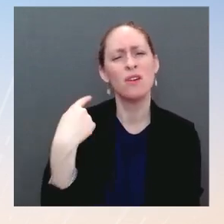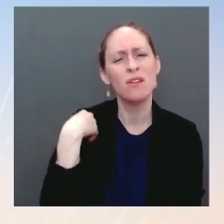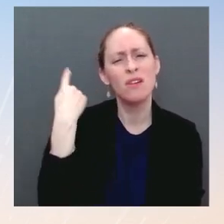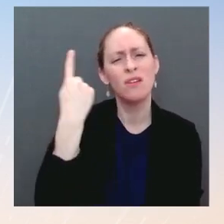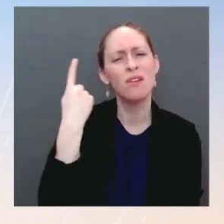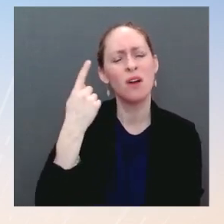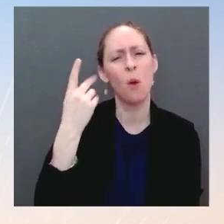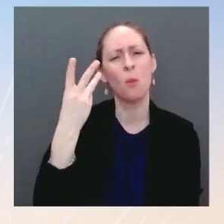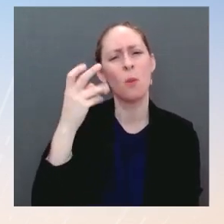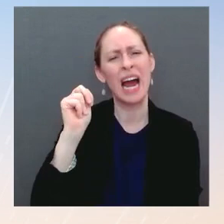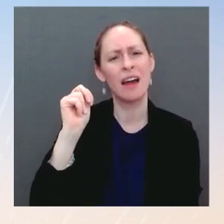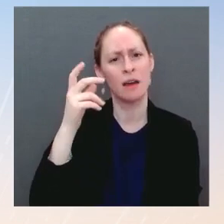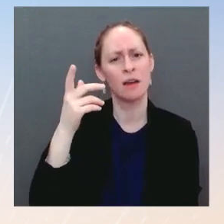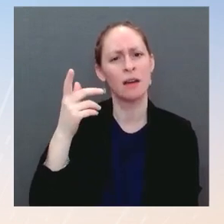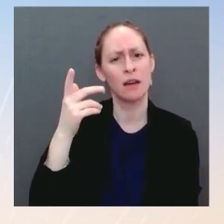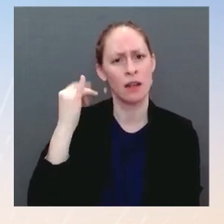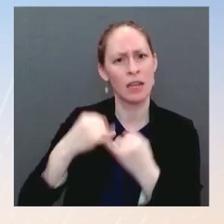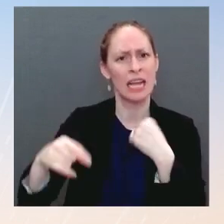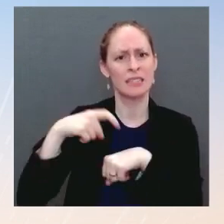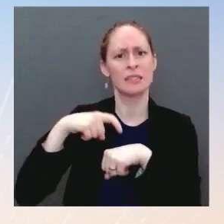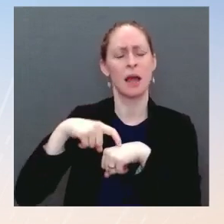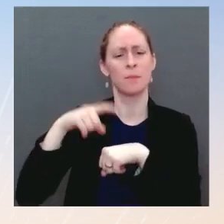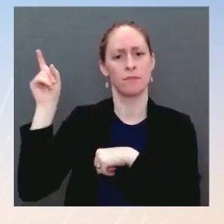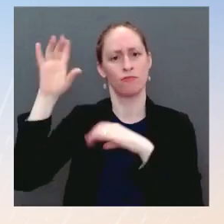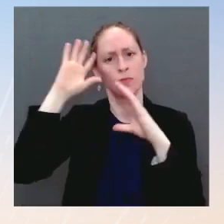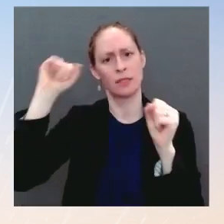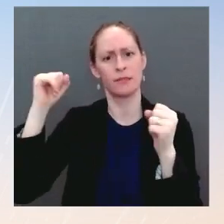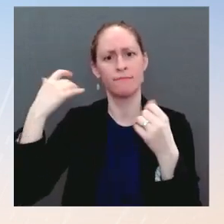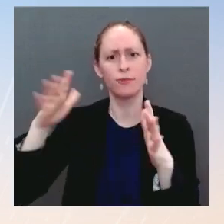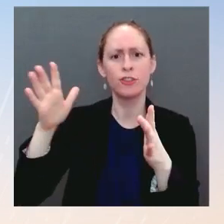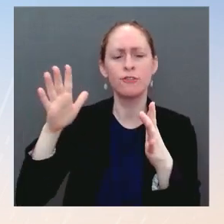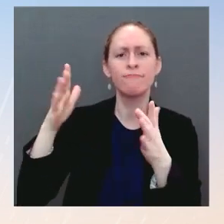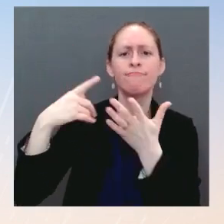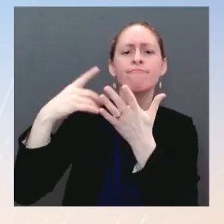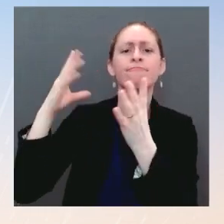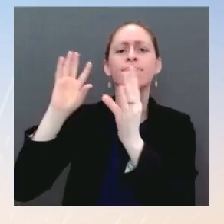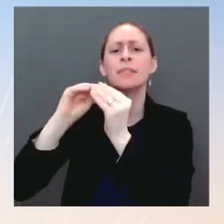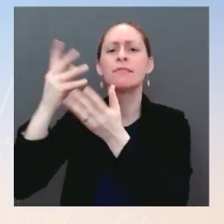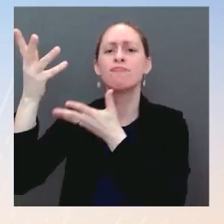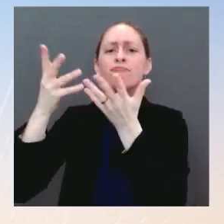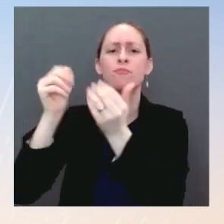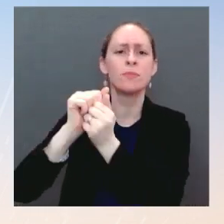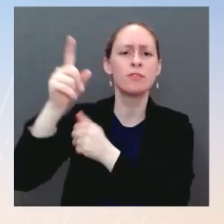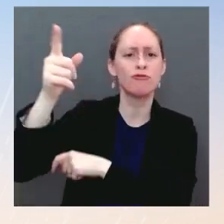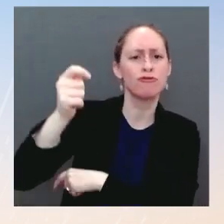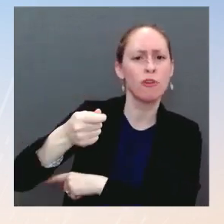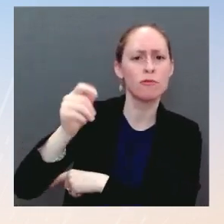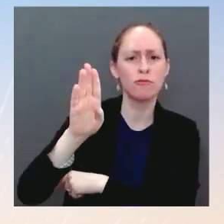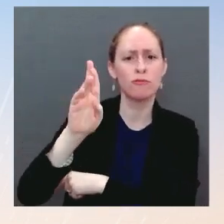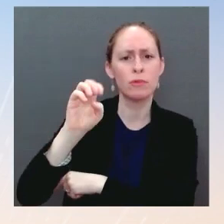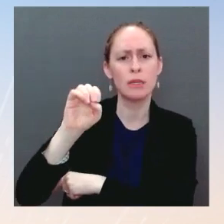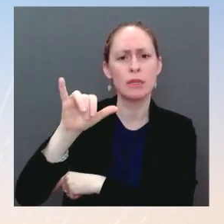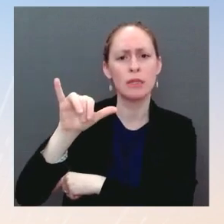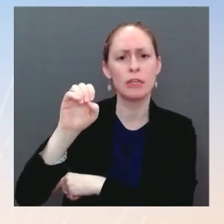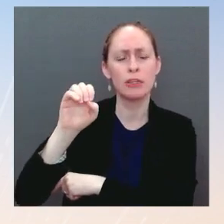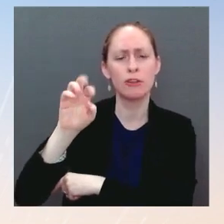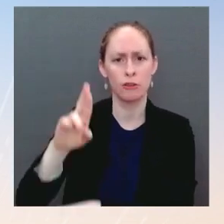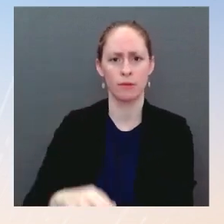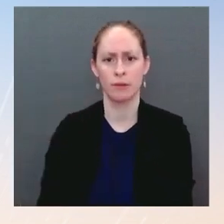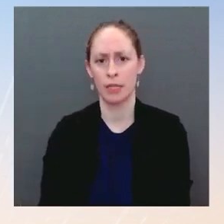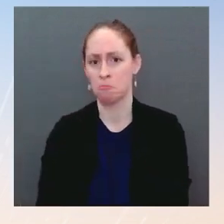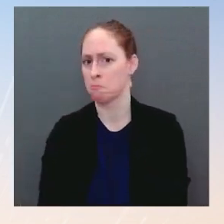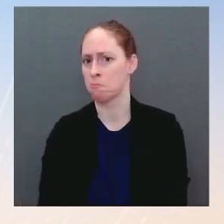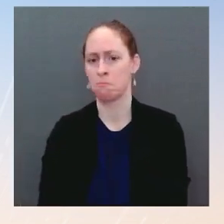or engagements with Justice Breyer. Again, it was Justice Breyer's decision to retire. And if he wants to speak to any conversations or his process or